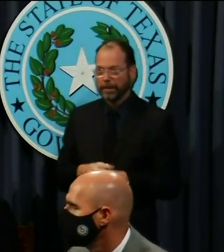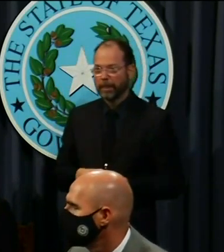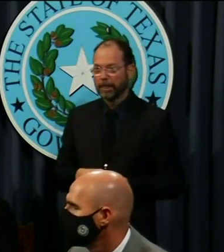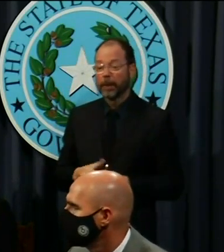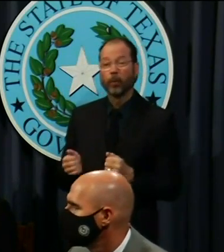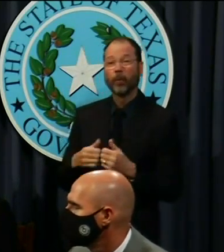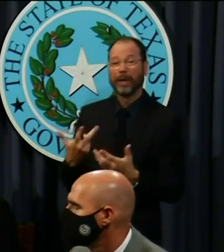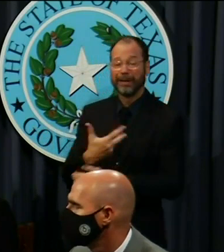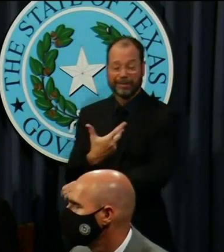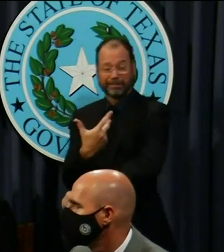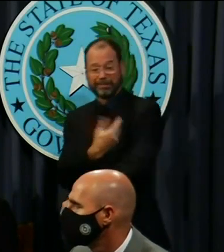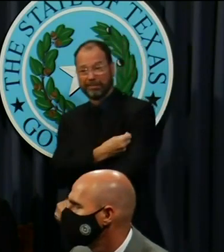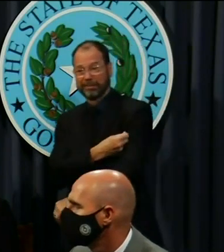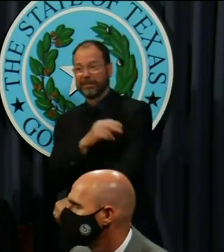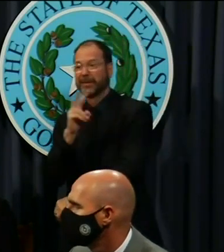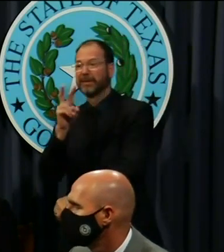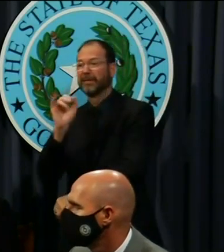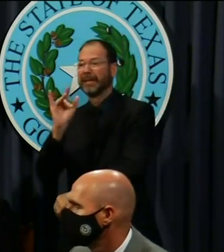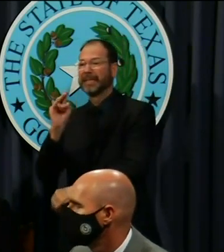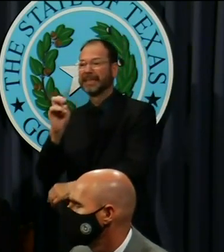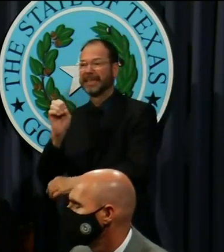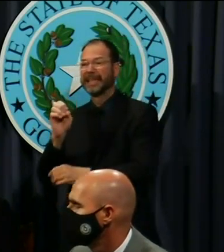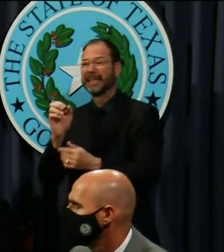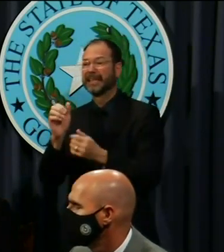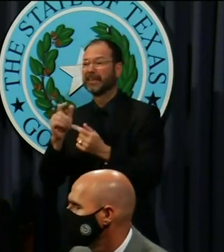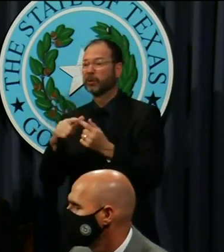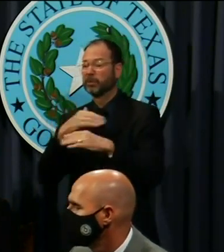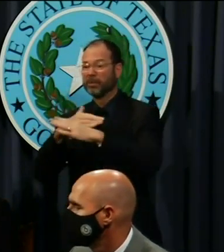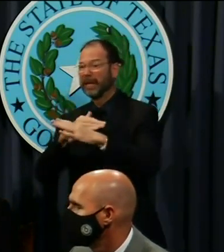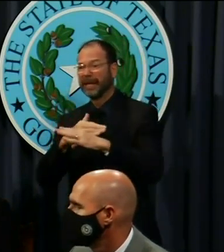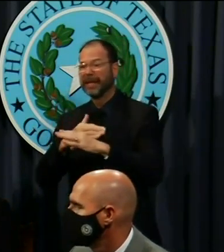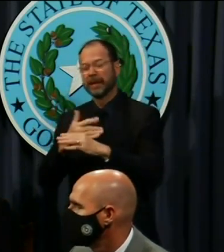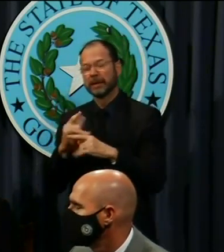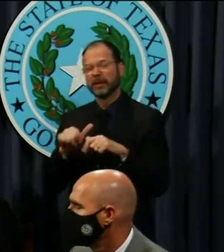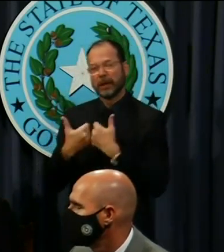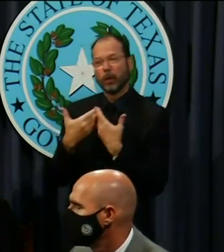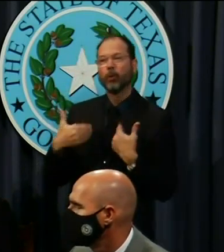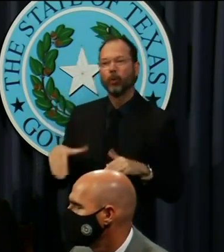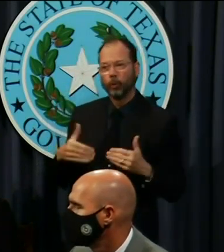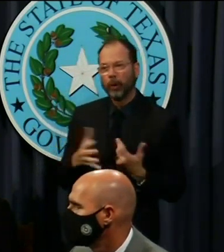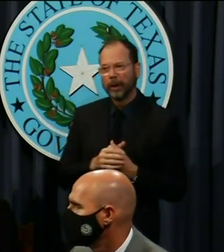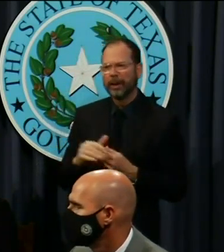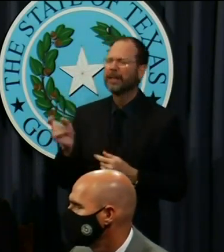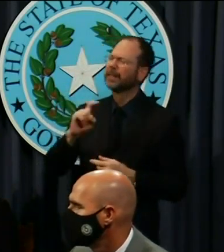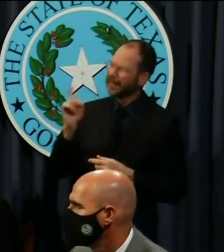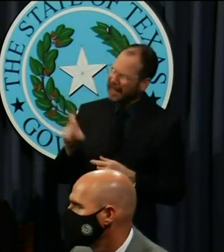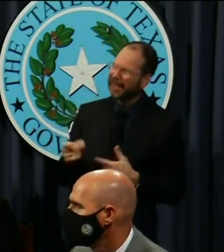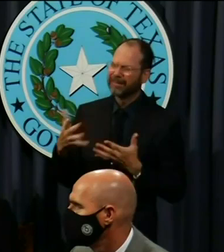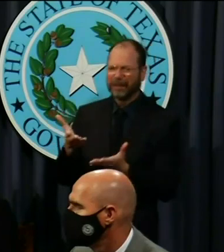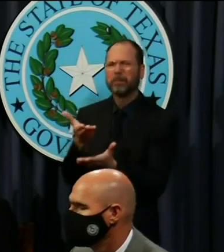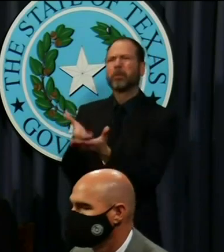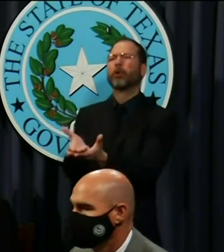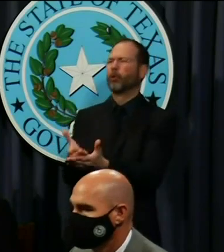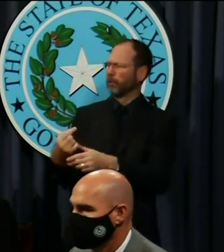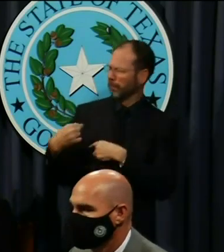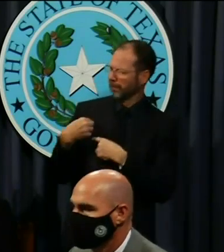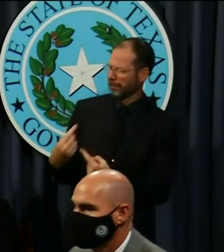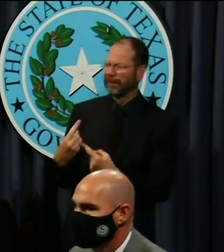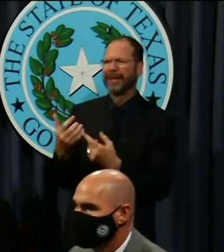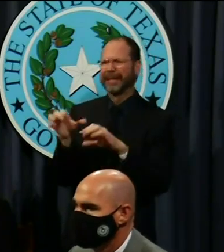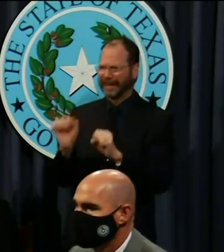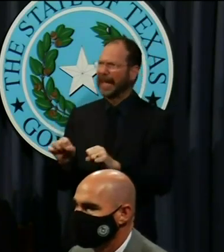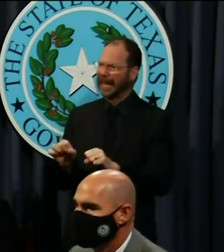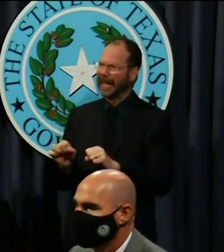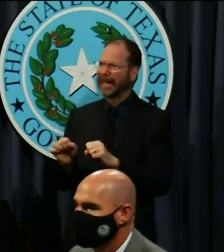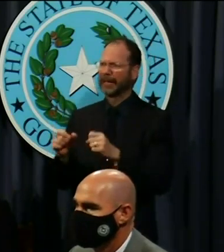me vaccines available containing COVID is a challenge, but Texans have already shown that they are up to that challenge.